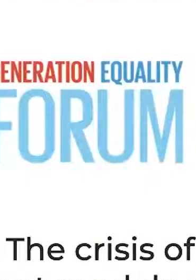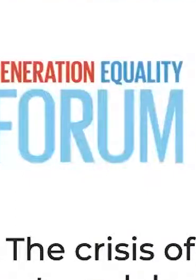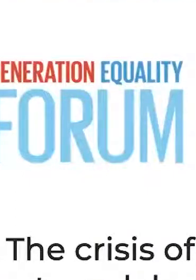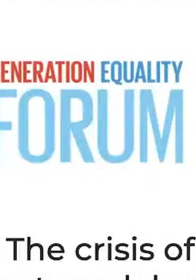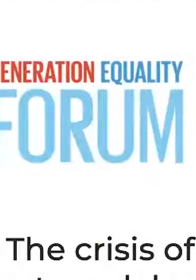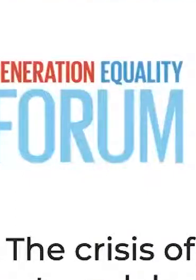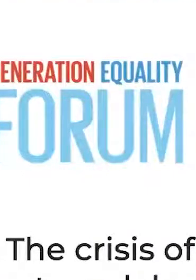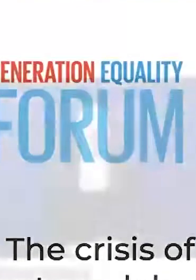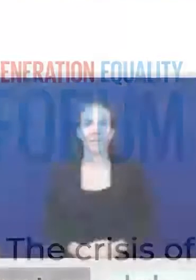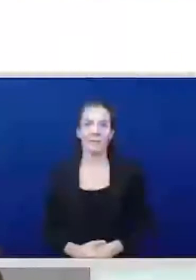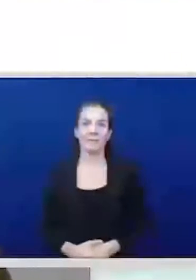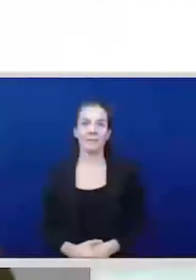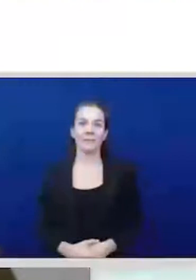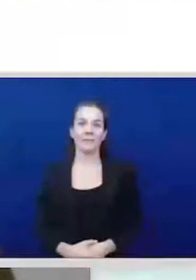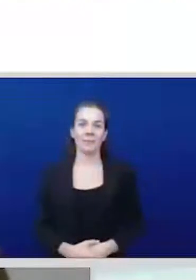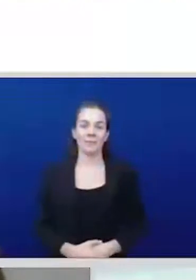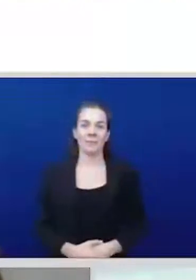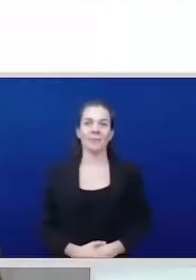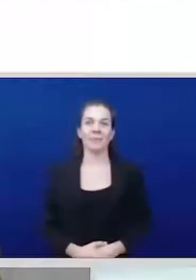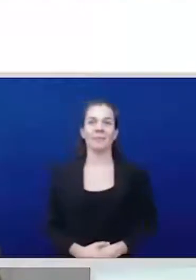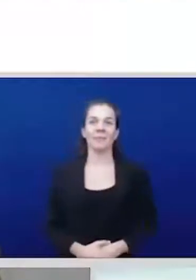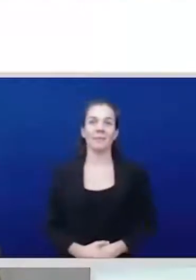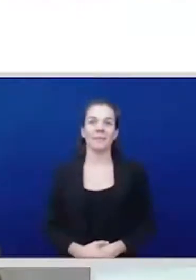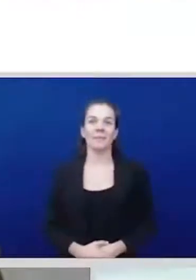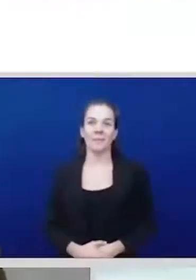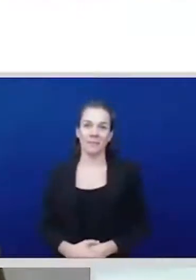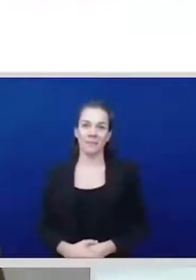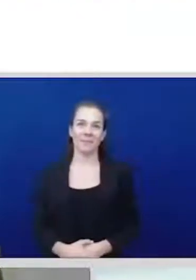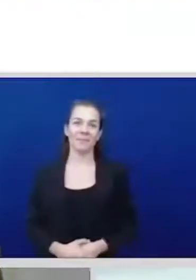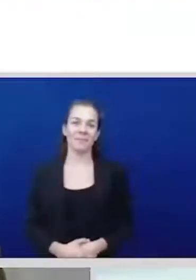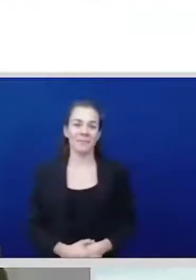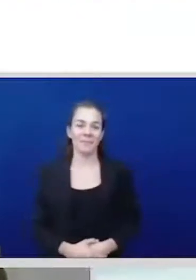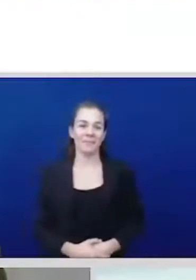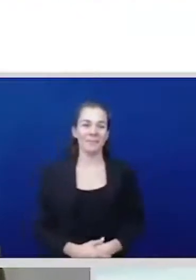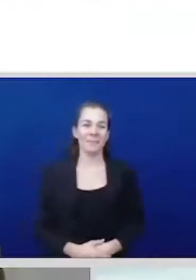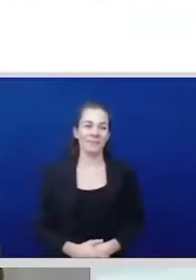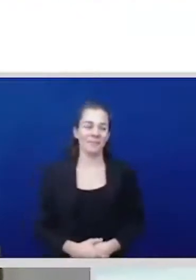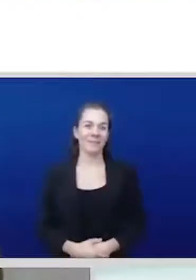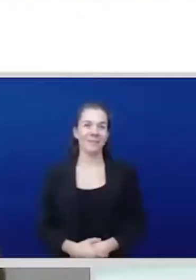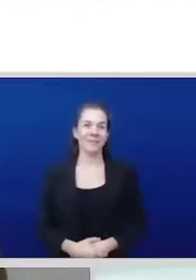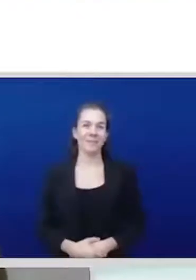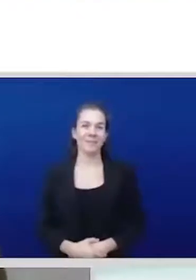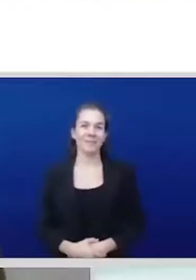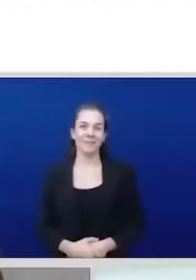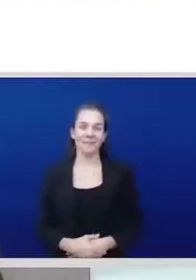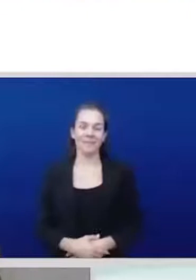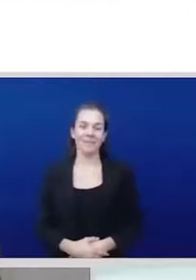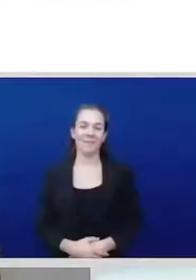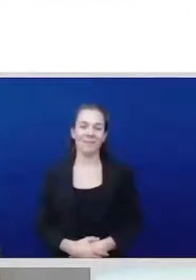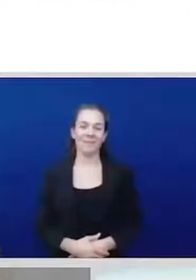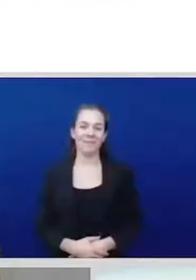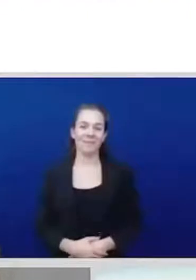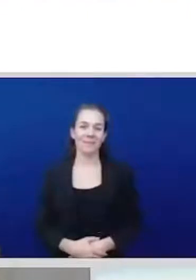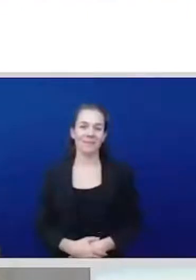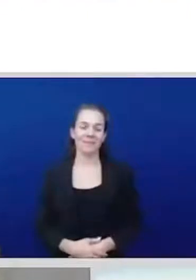Good evening, so my name is Alejandra Scampini, I'm from Poder, I'm a Uruguayan